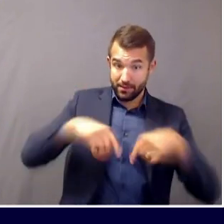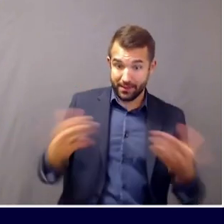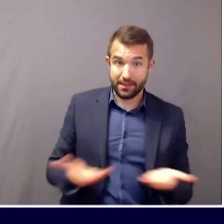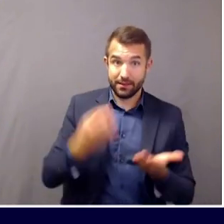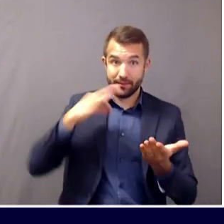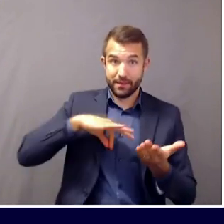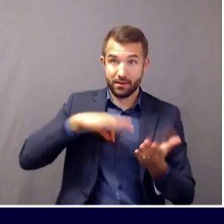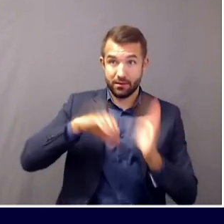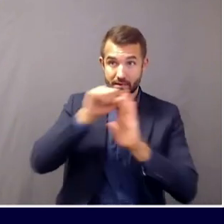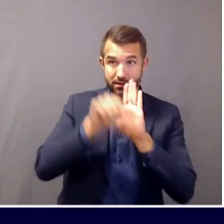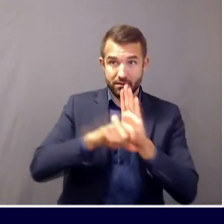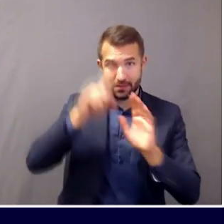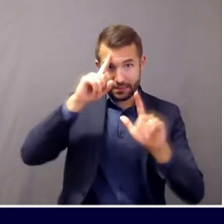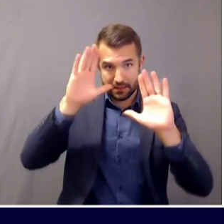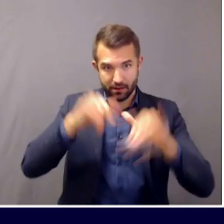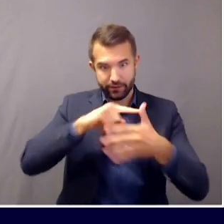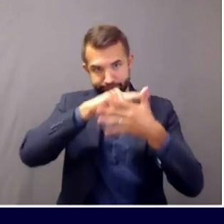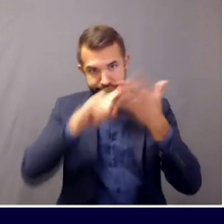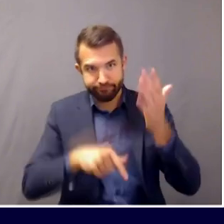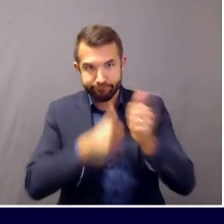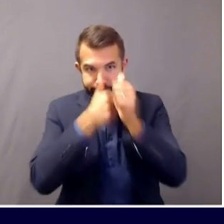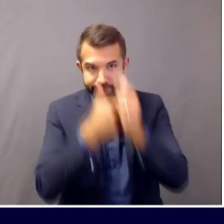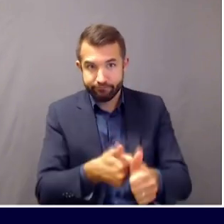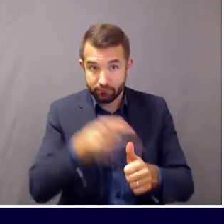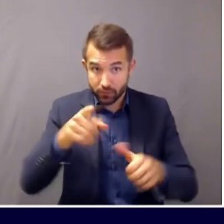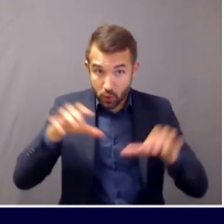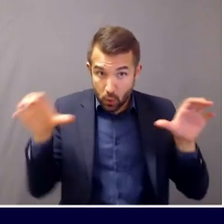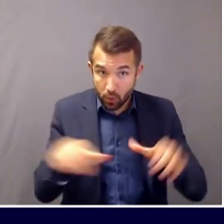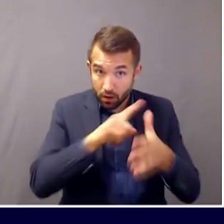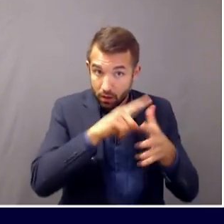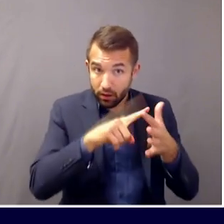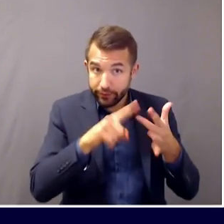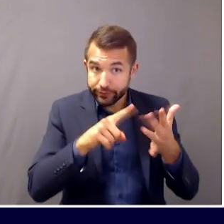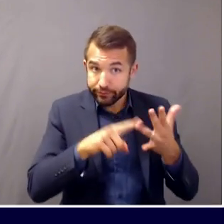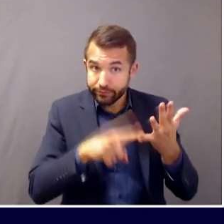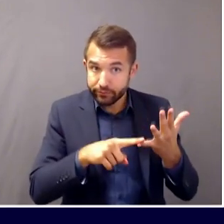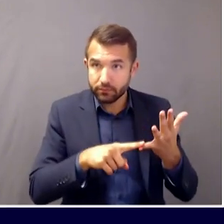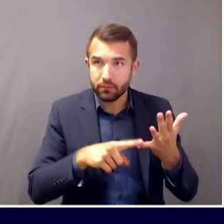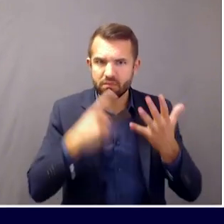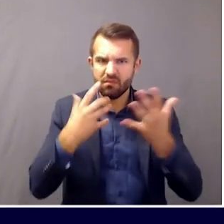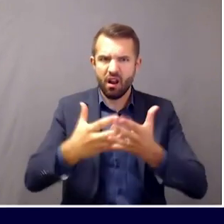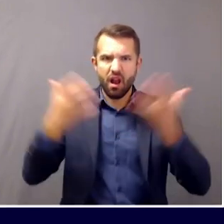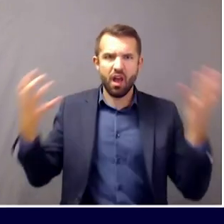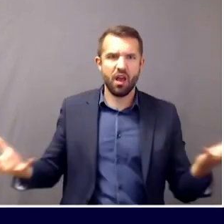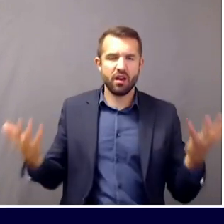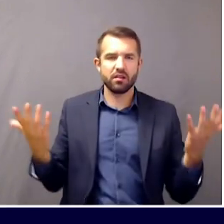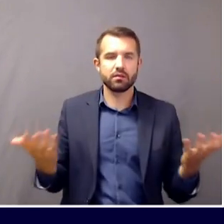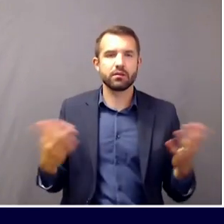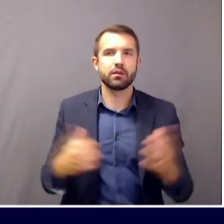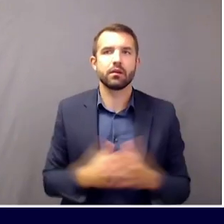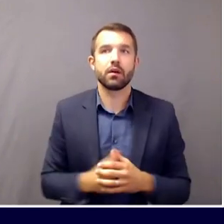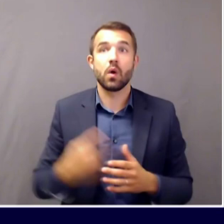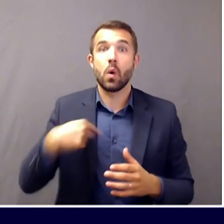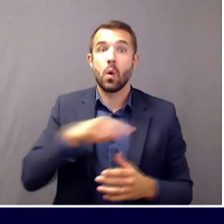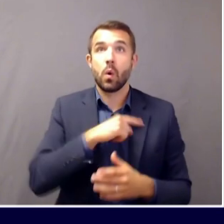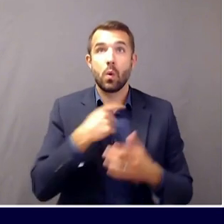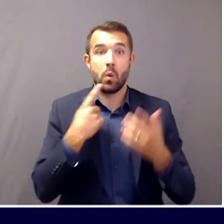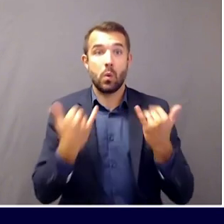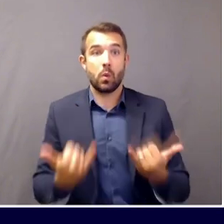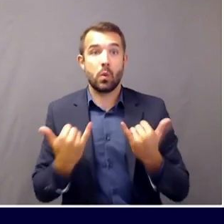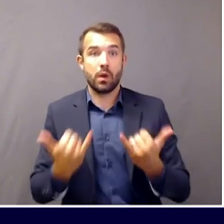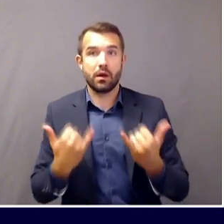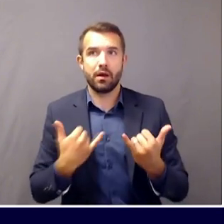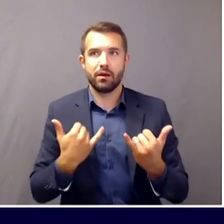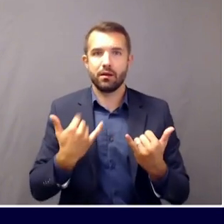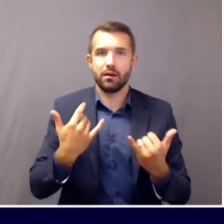there's been thought about asking visitors to voluntarily report to local hospitals or public health